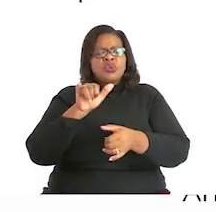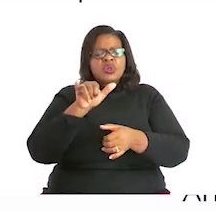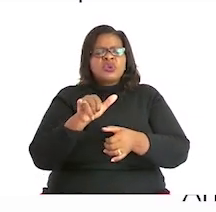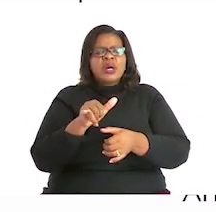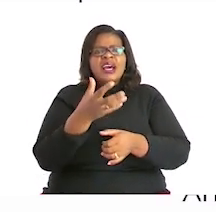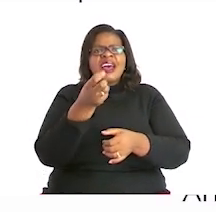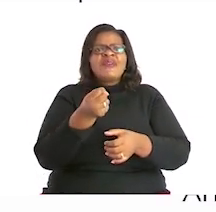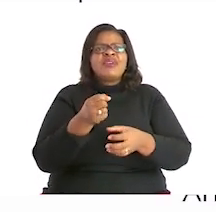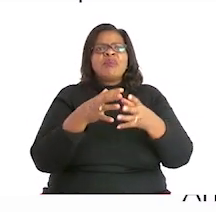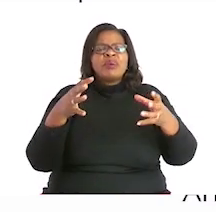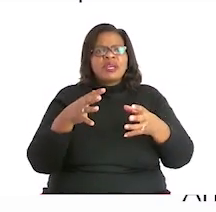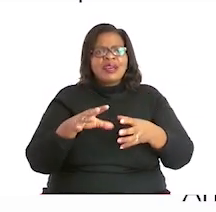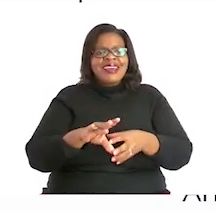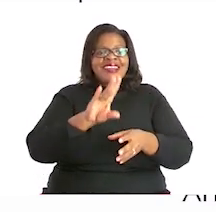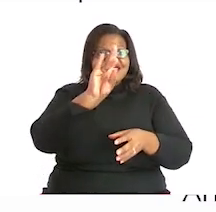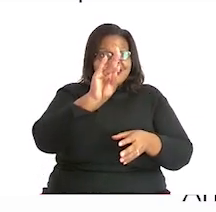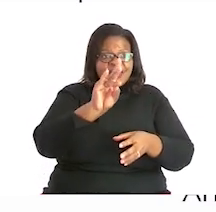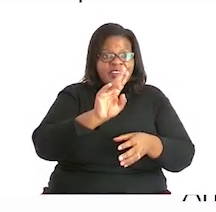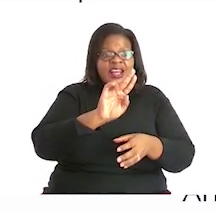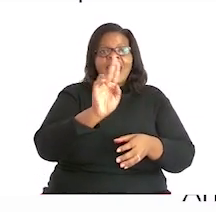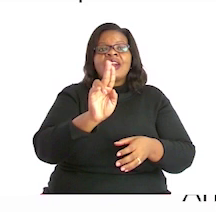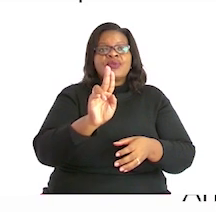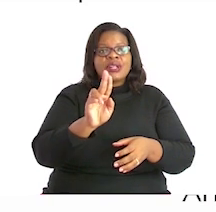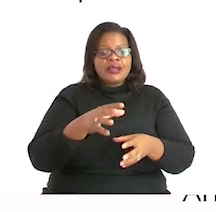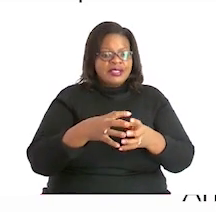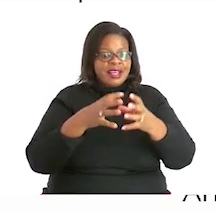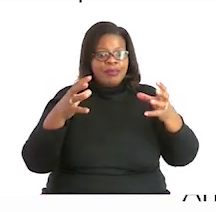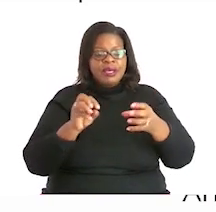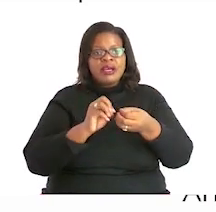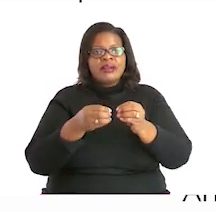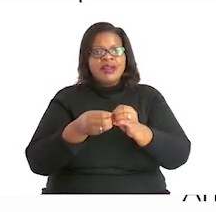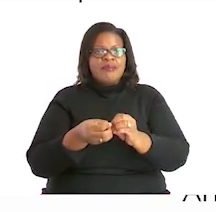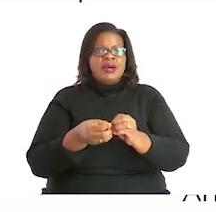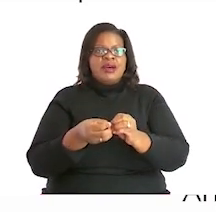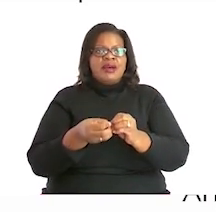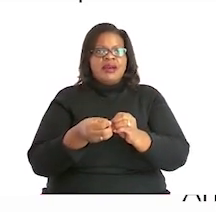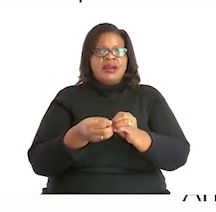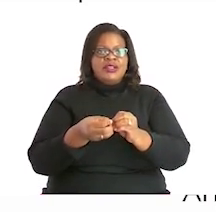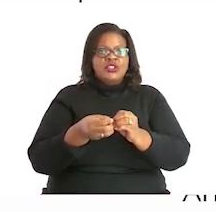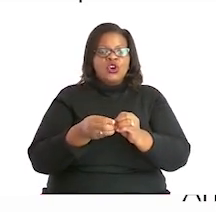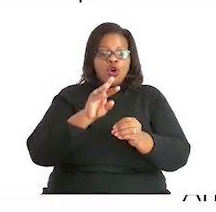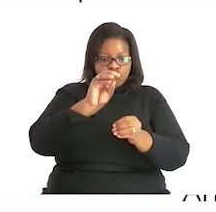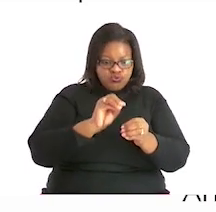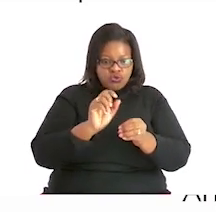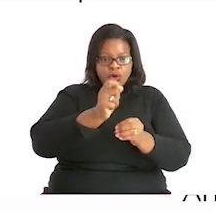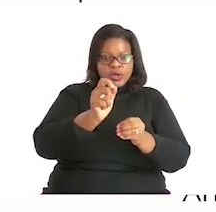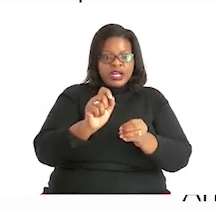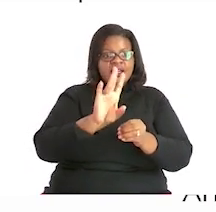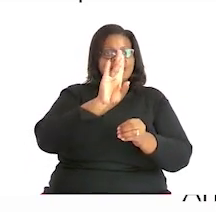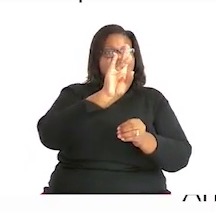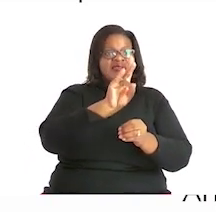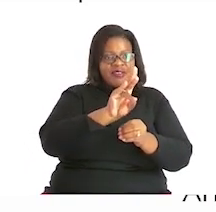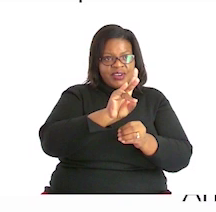Yes, if you said seven hundred, that is the biggest number. So, we're going to write seven hundred,